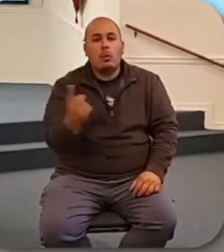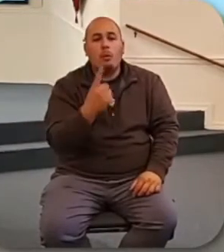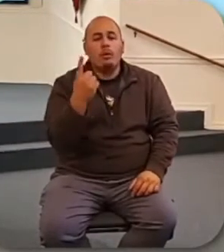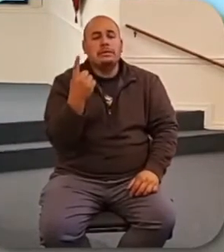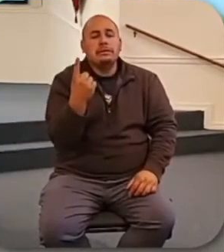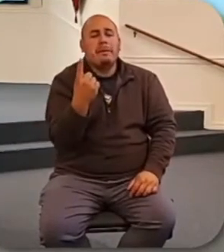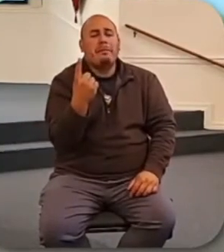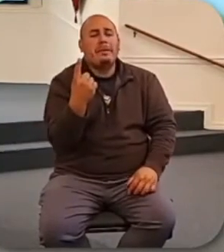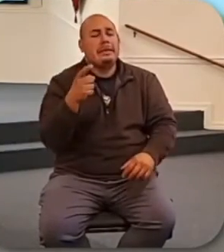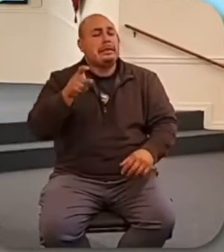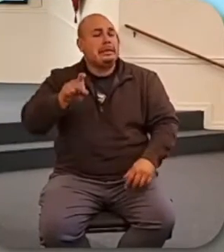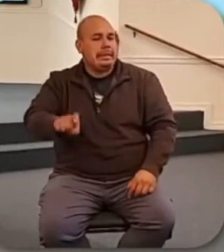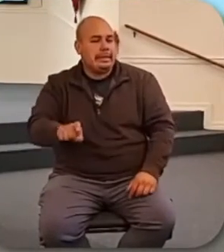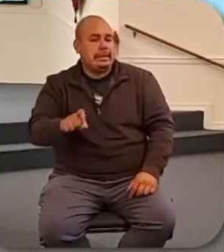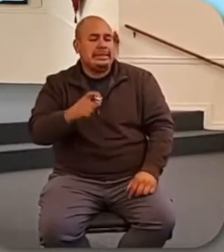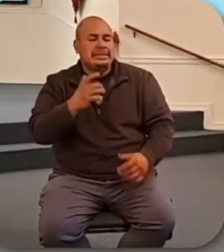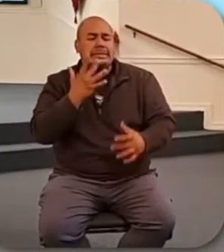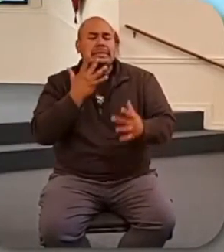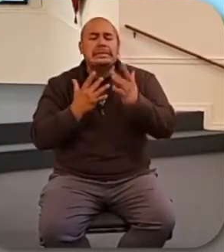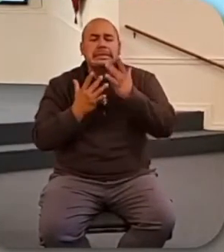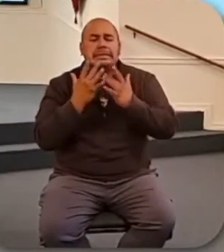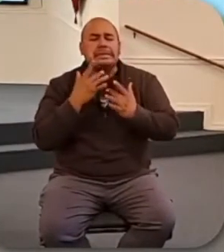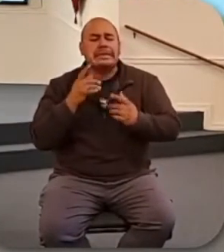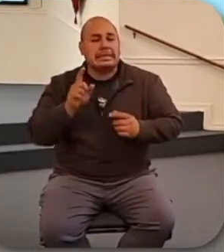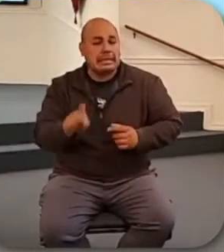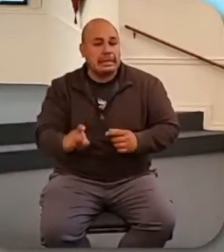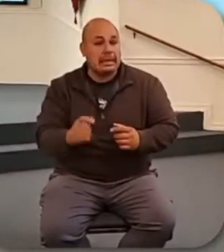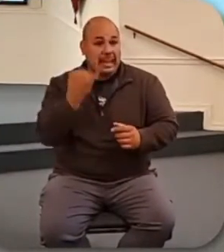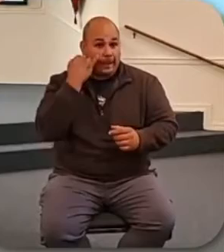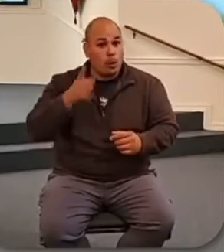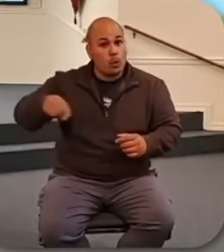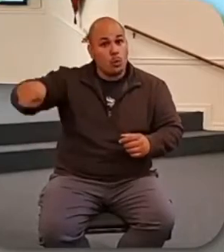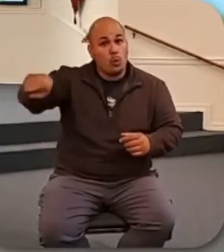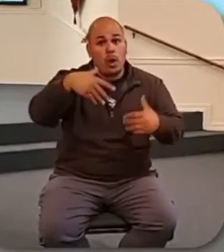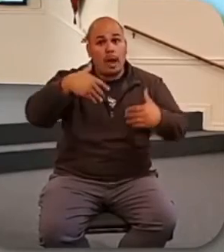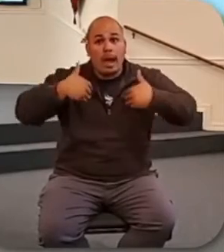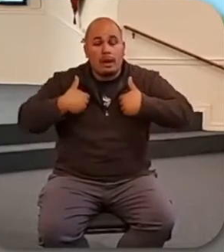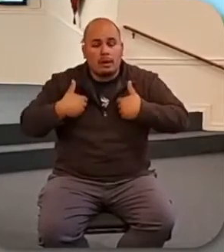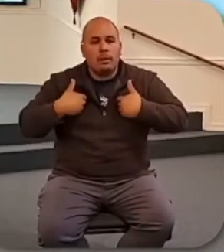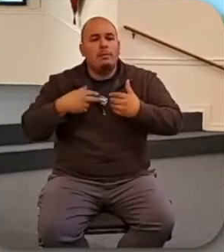desperately need. And if you had it, then you would be happy.